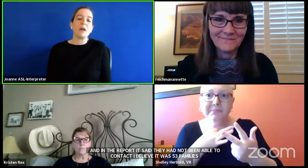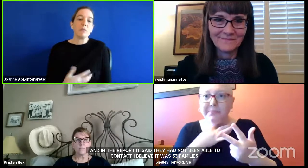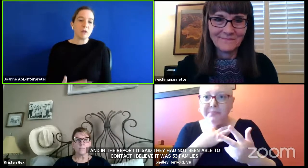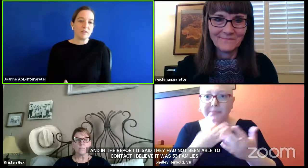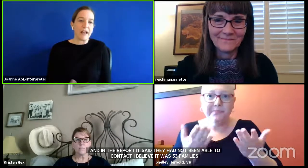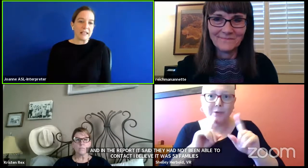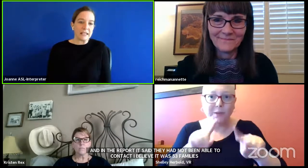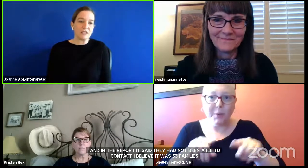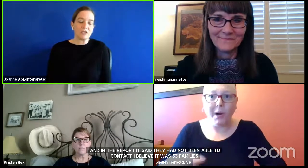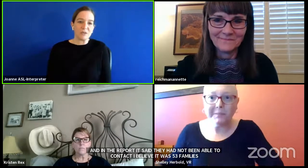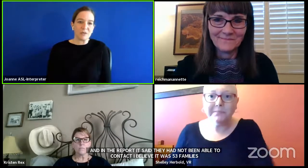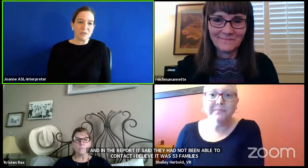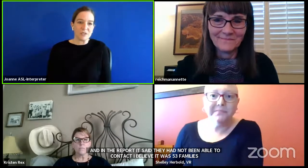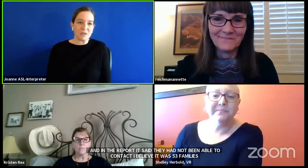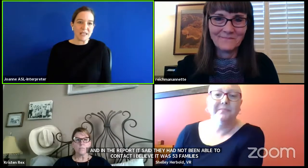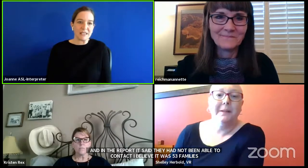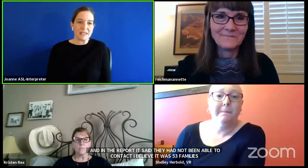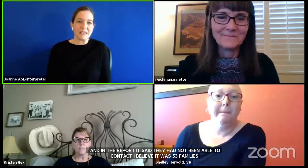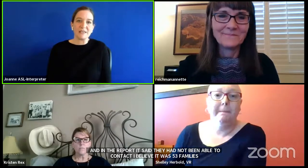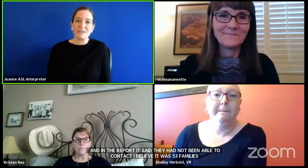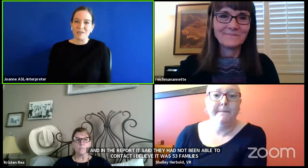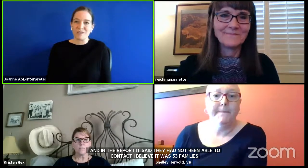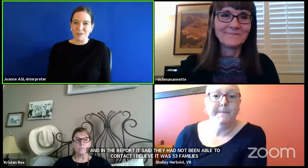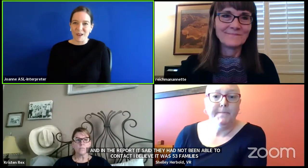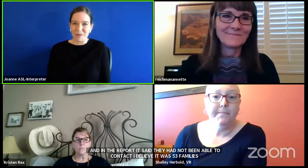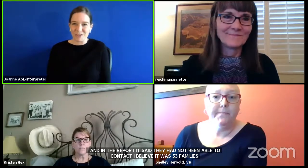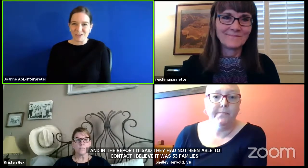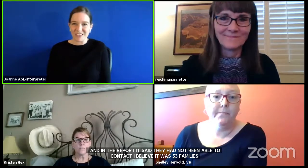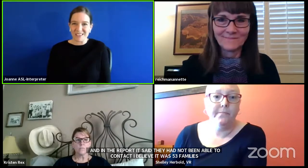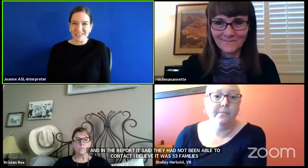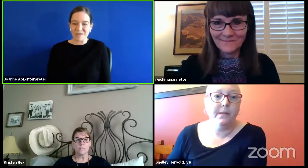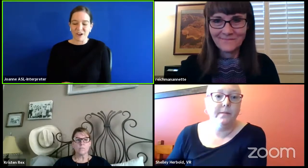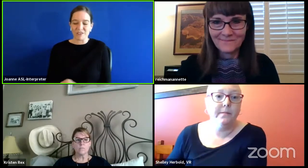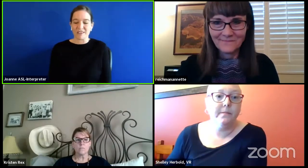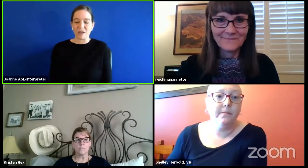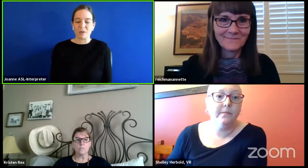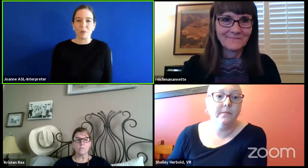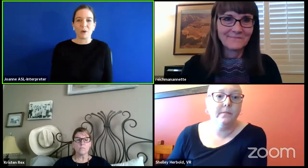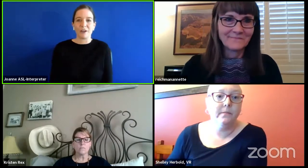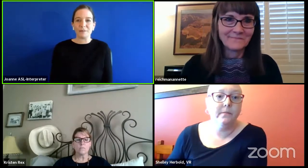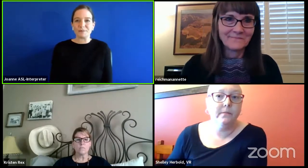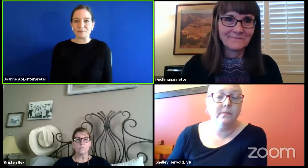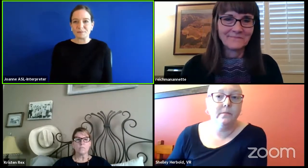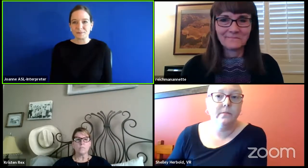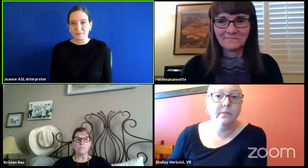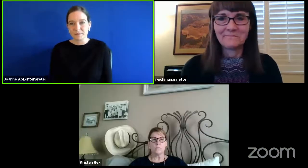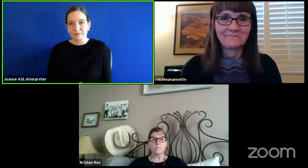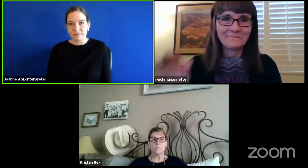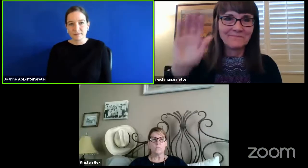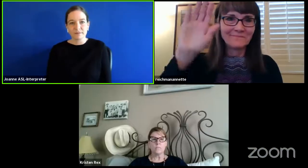provided to those students? So those are my questions in regards to that report.